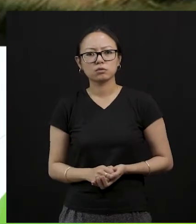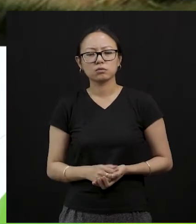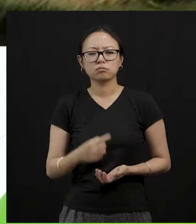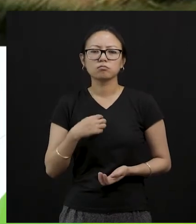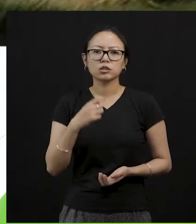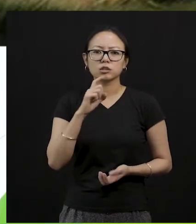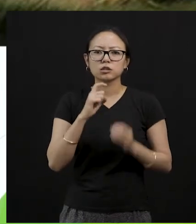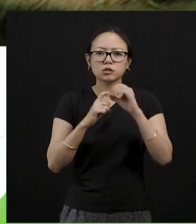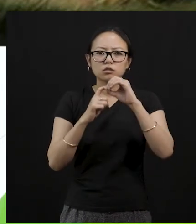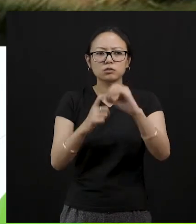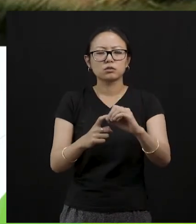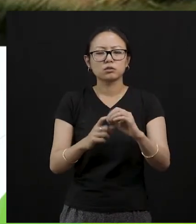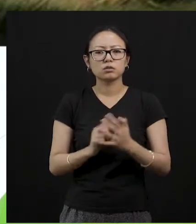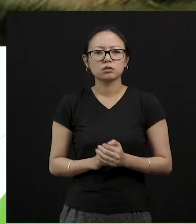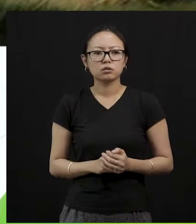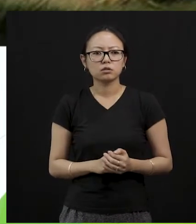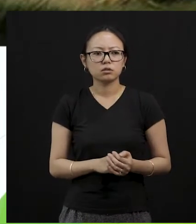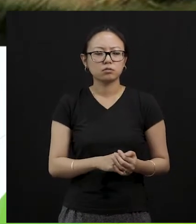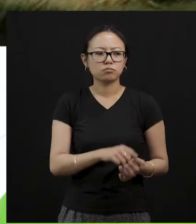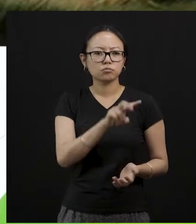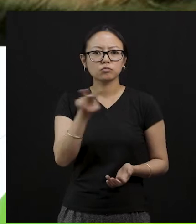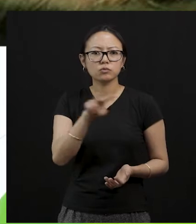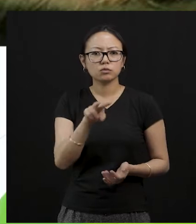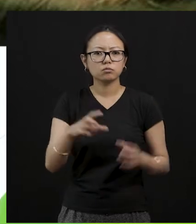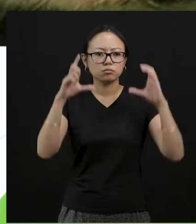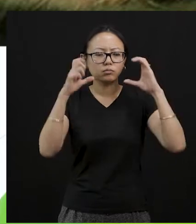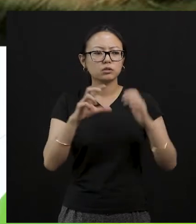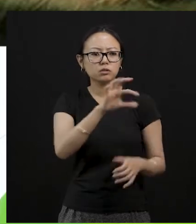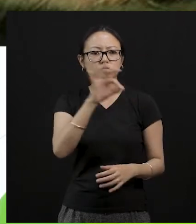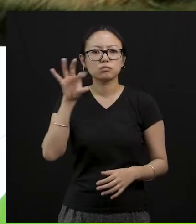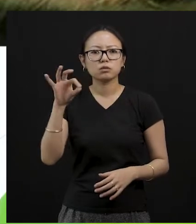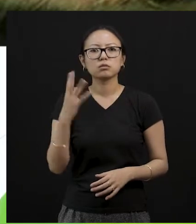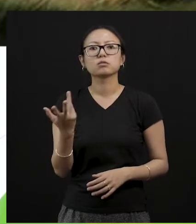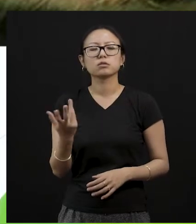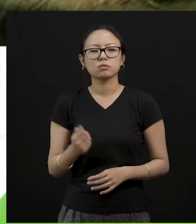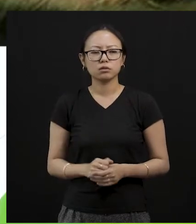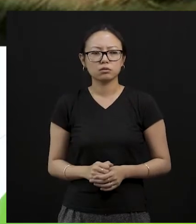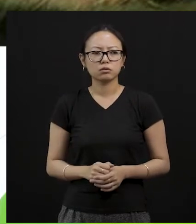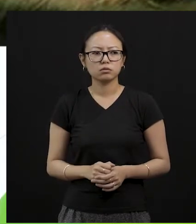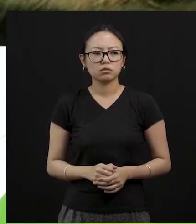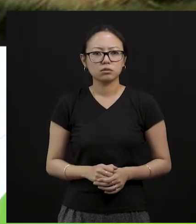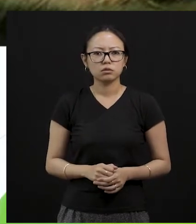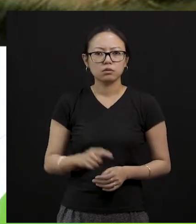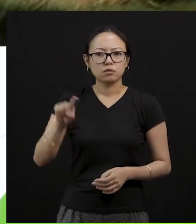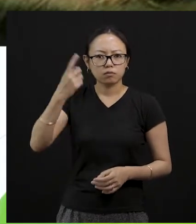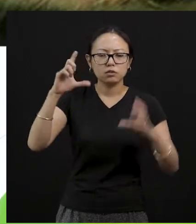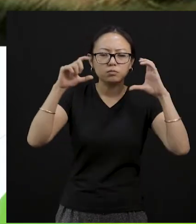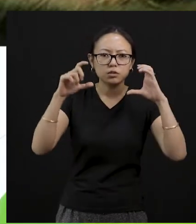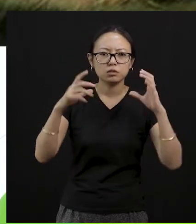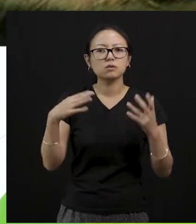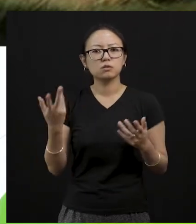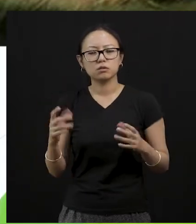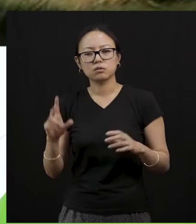you're gonna pick? What is your decision? Are you gonna go for the first picture? Or are you gonna go for the second